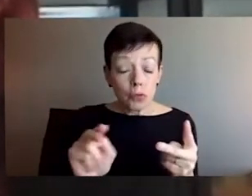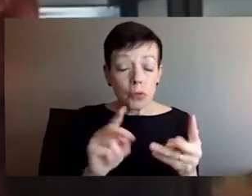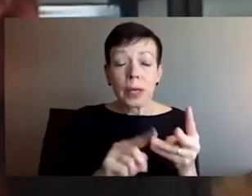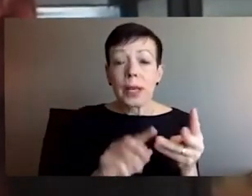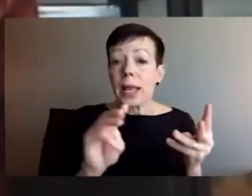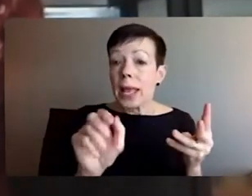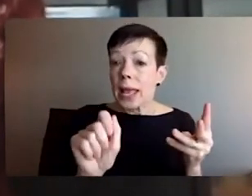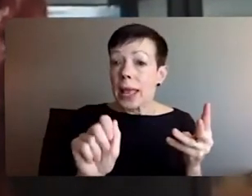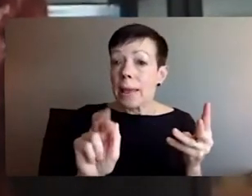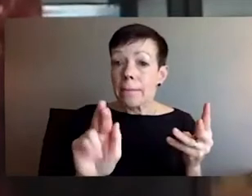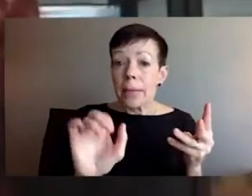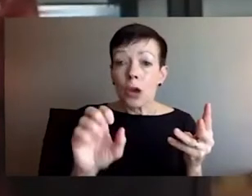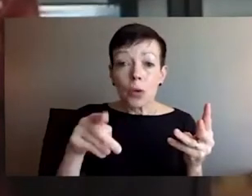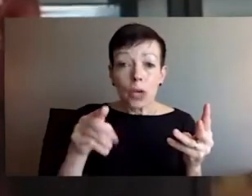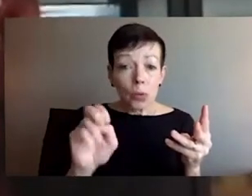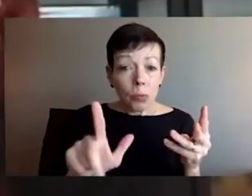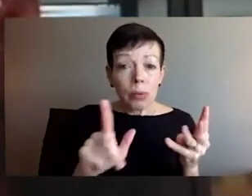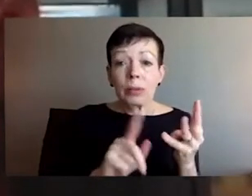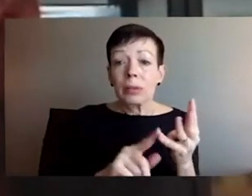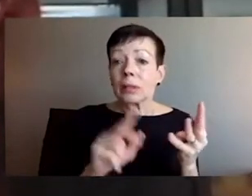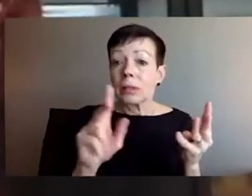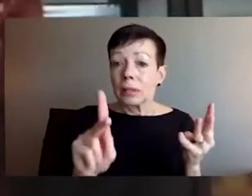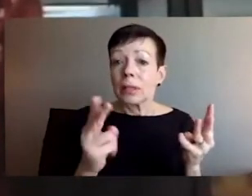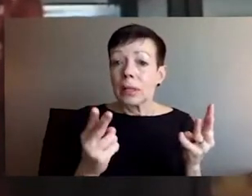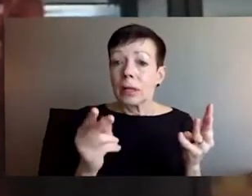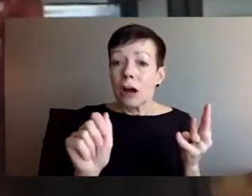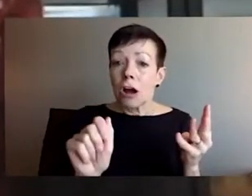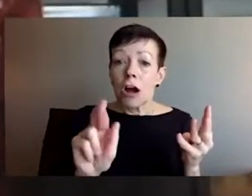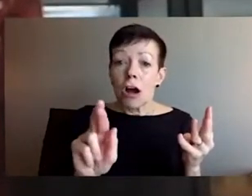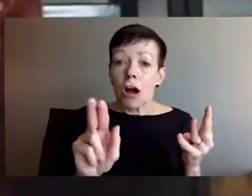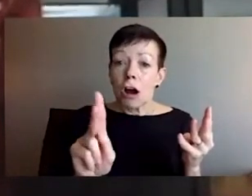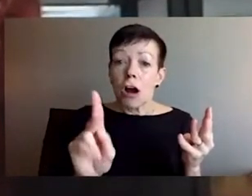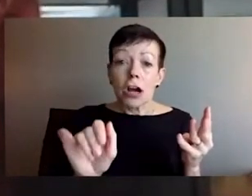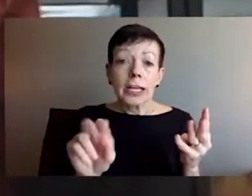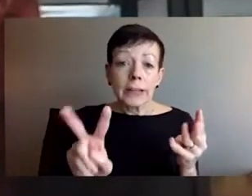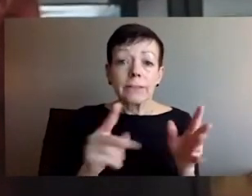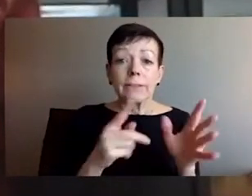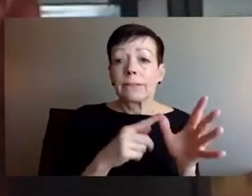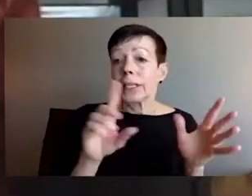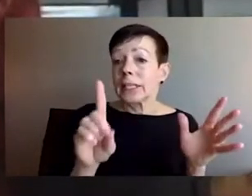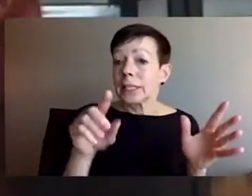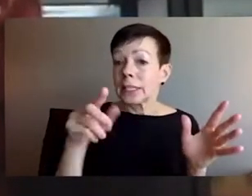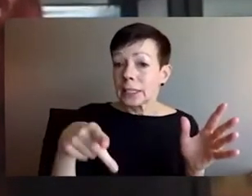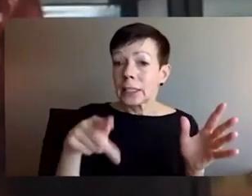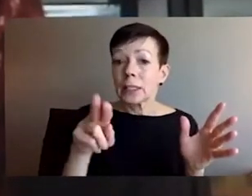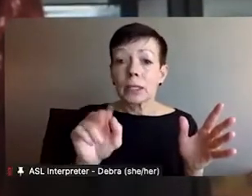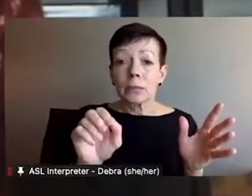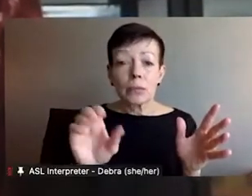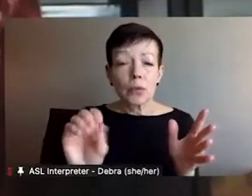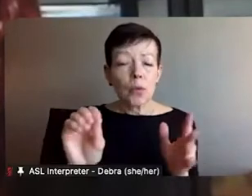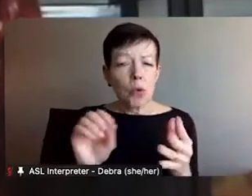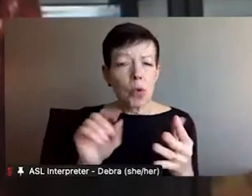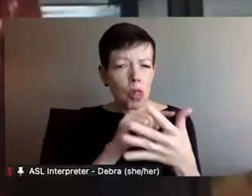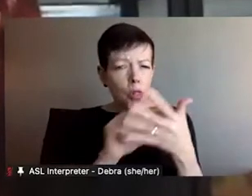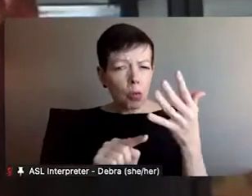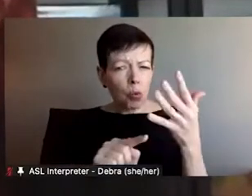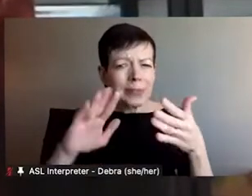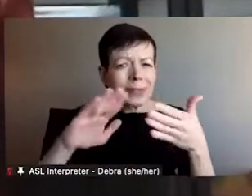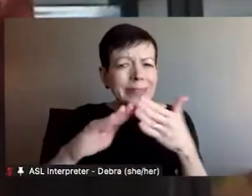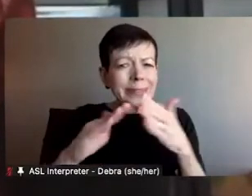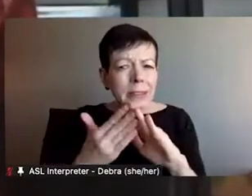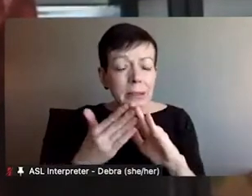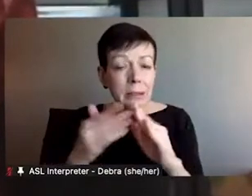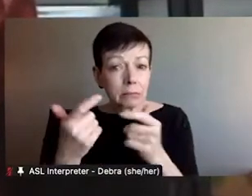names to say of places, beloved places, than we can devote time to here, but I'd like to sit with a few of them. Kyiv,